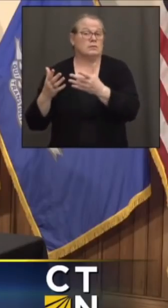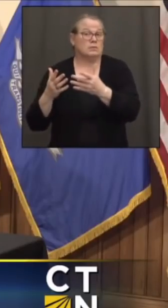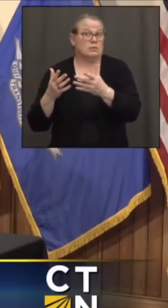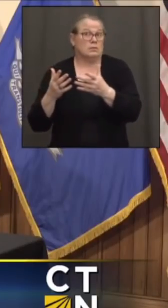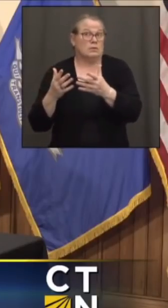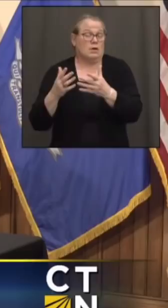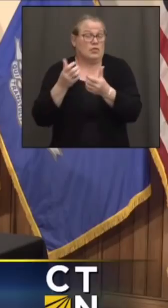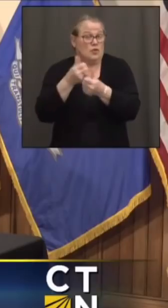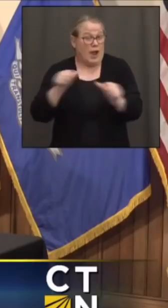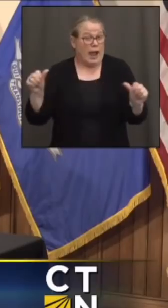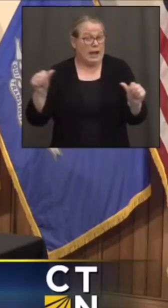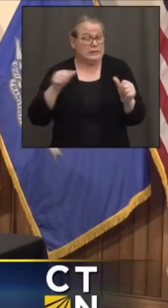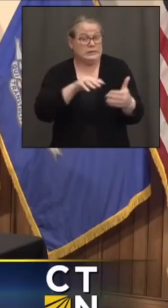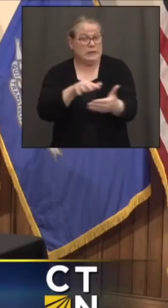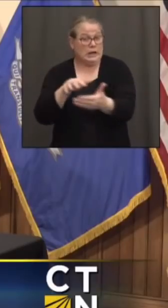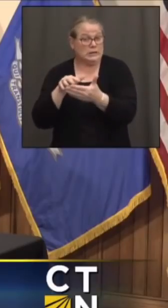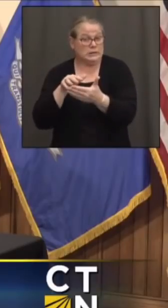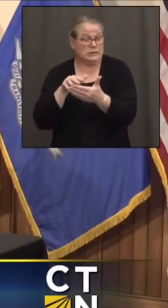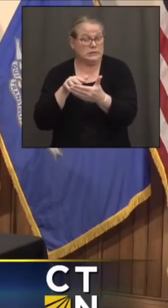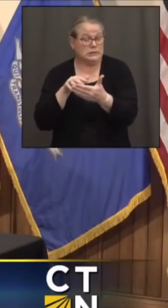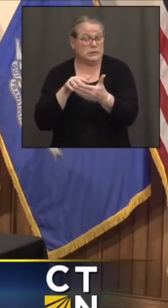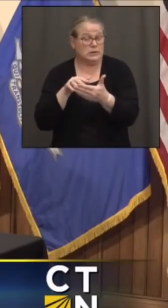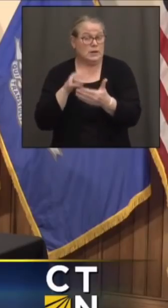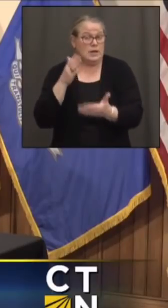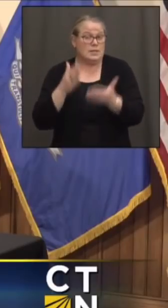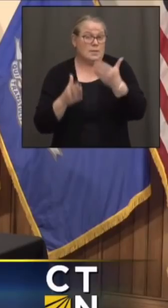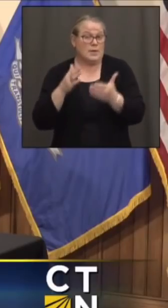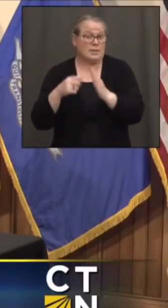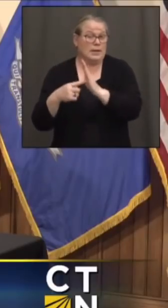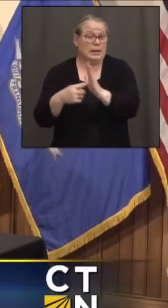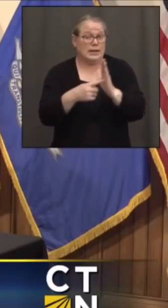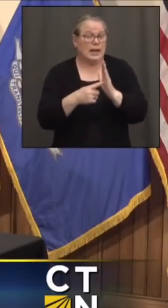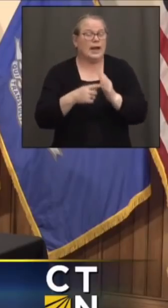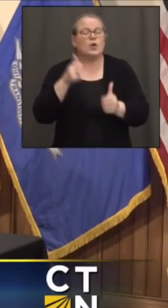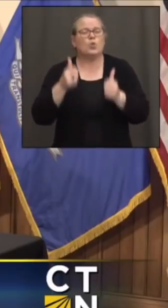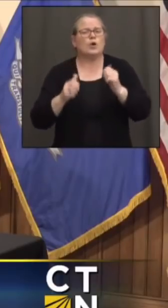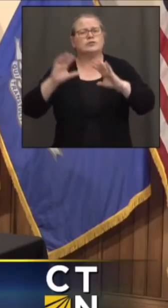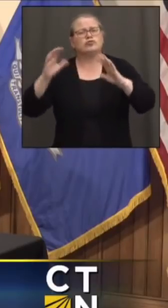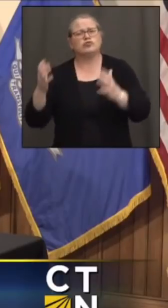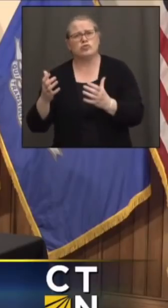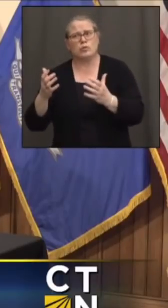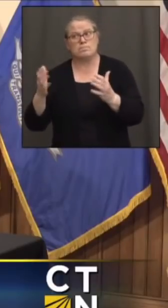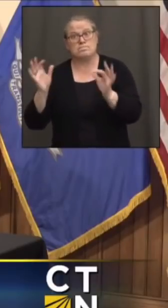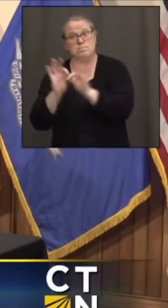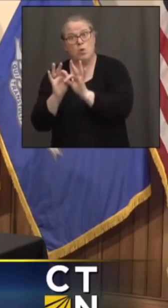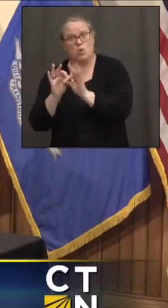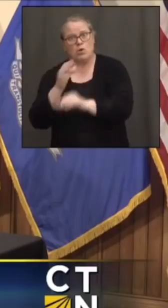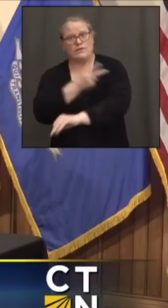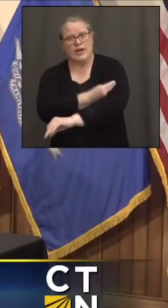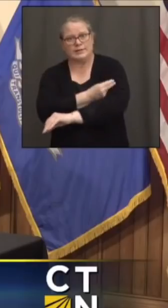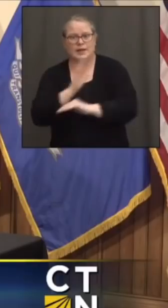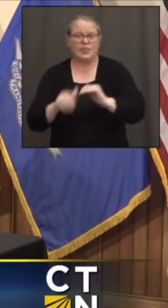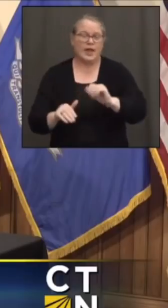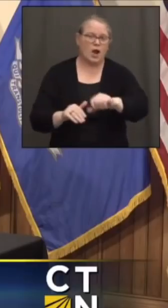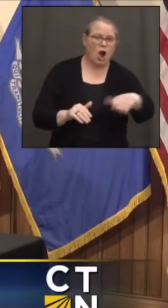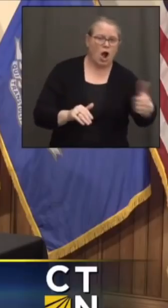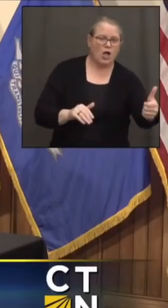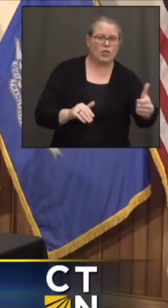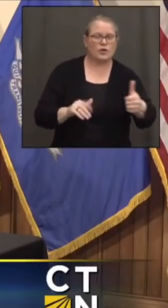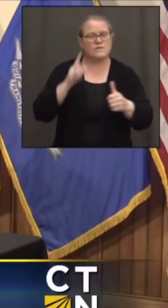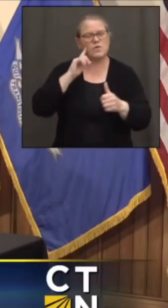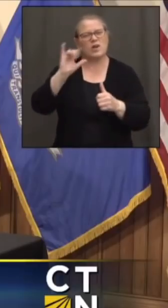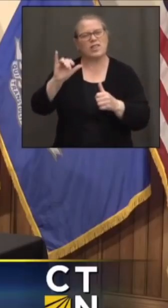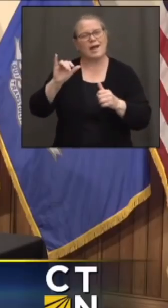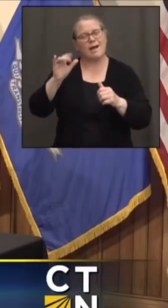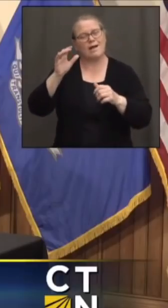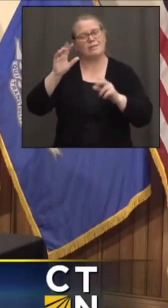maybe which group of people, if it was more important for one group over another in terms of age, to reach that herd